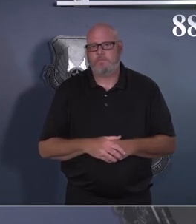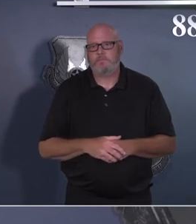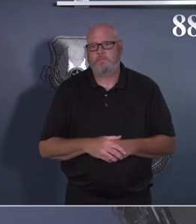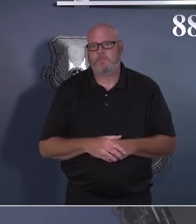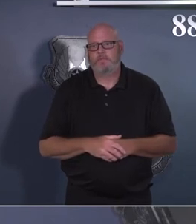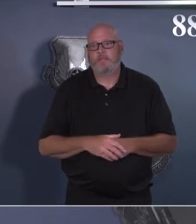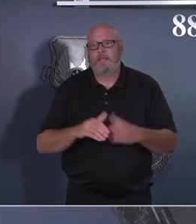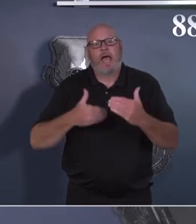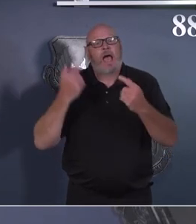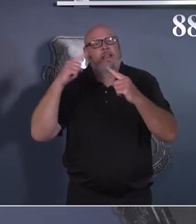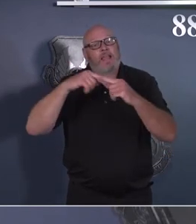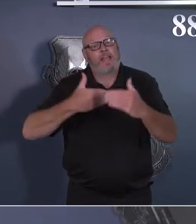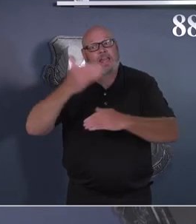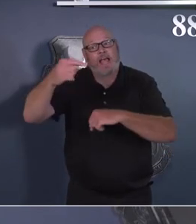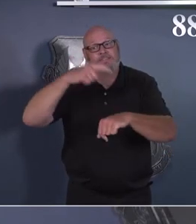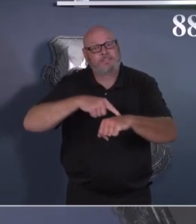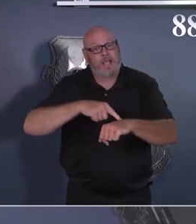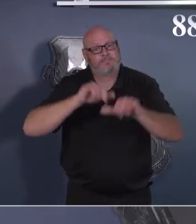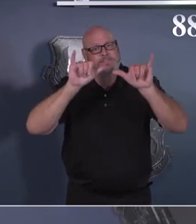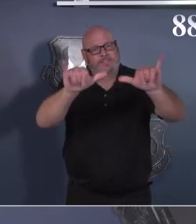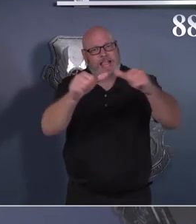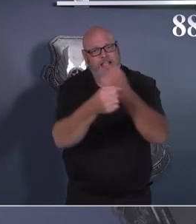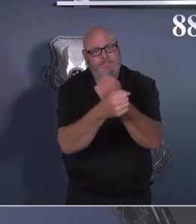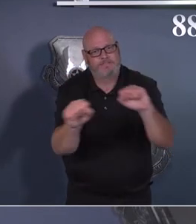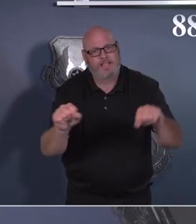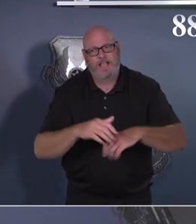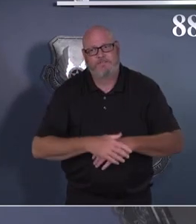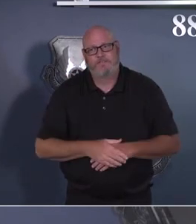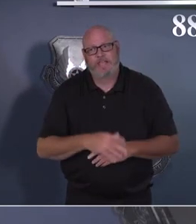safe, keep looking out for each other, and have a good one.